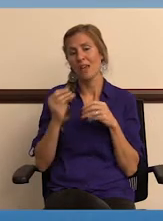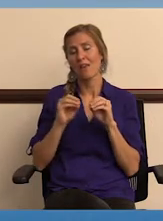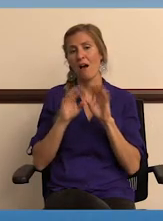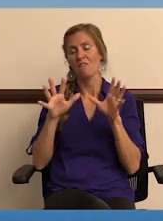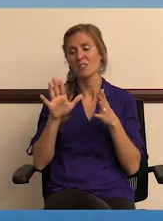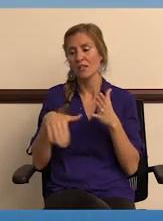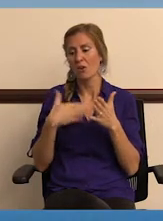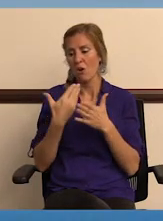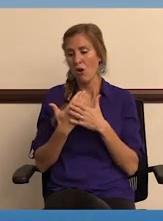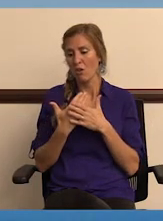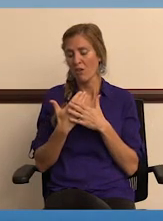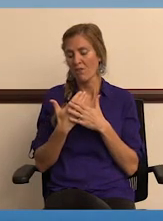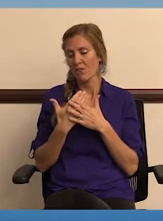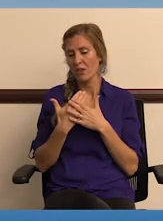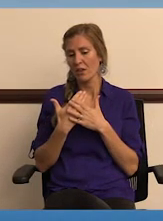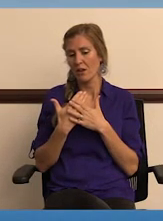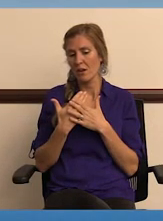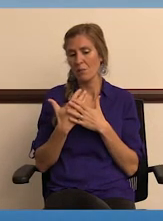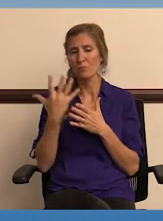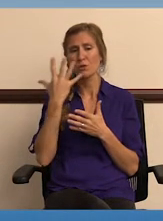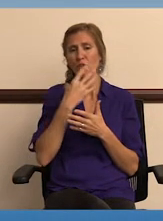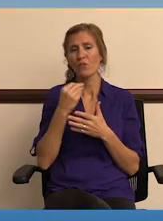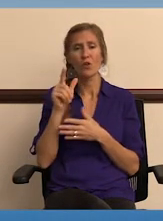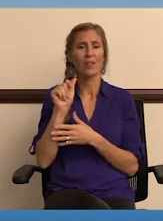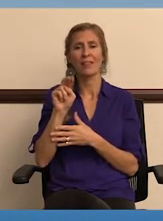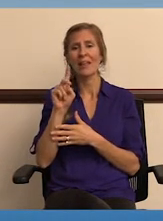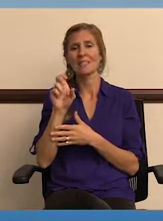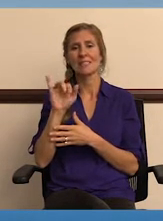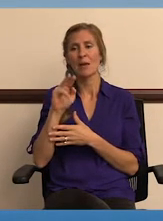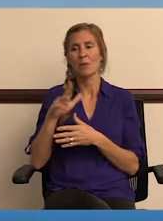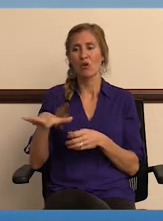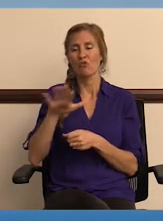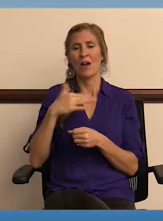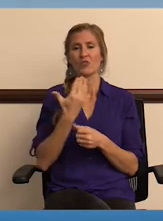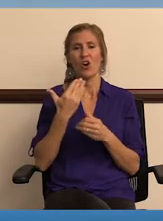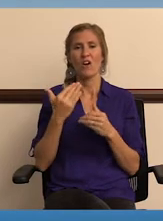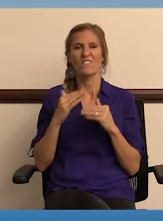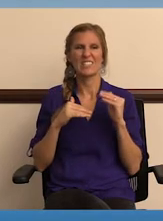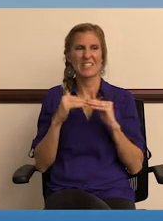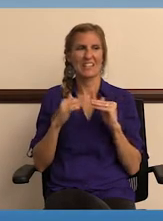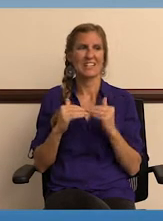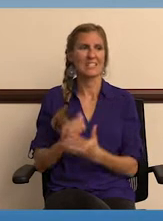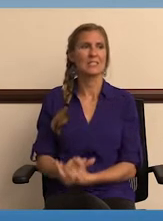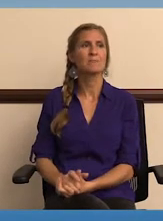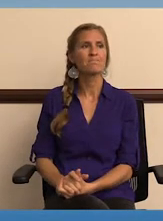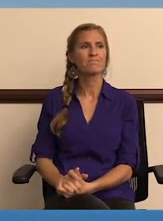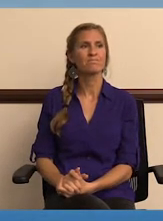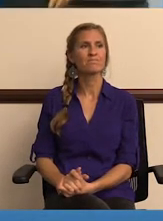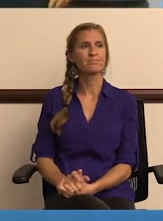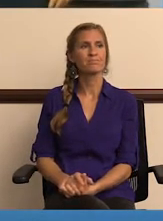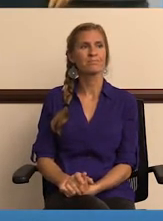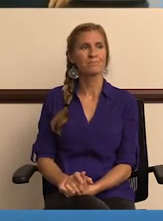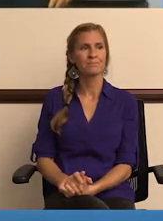then, you know, obviously all of the beautiful landscaping around our facilities. So,